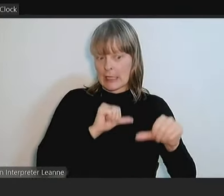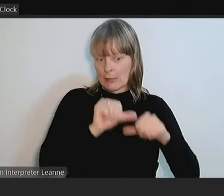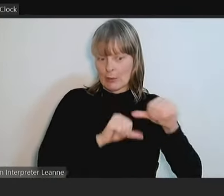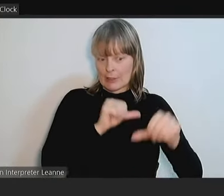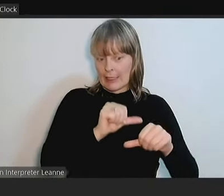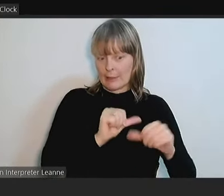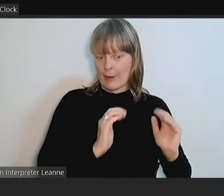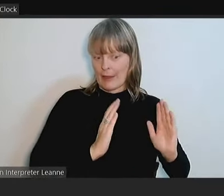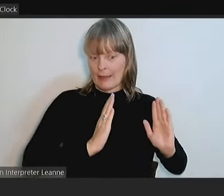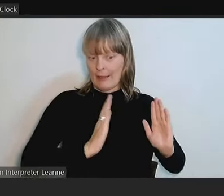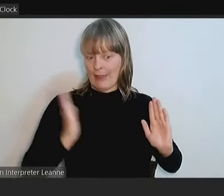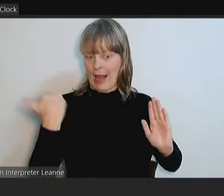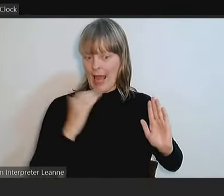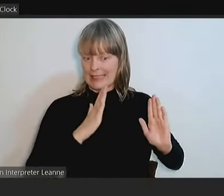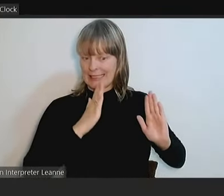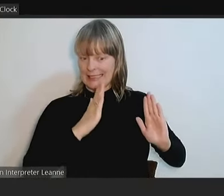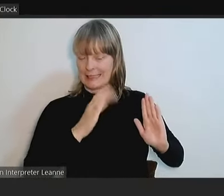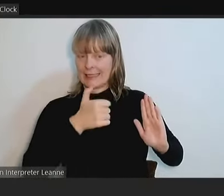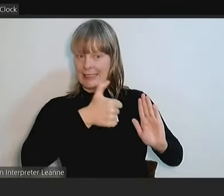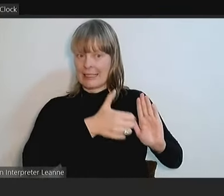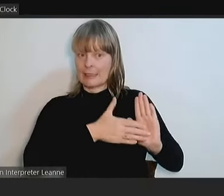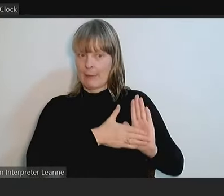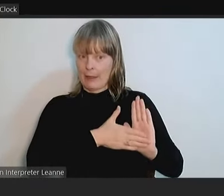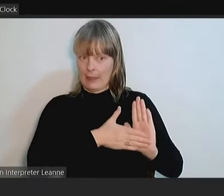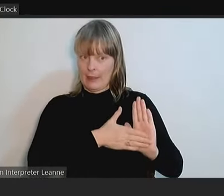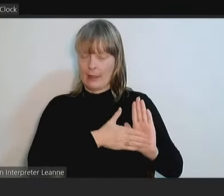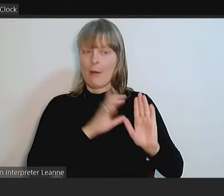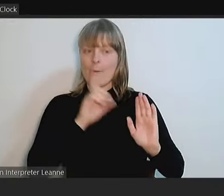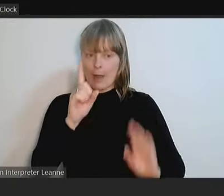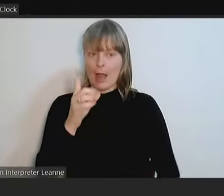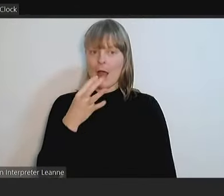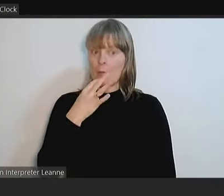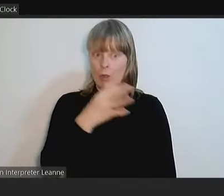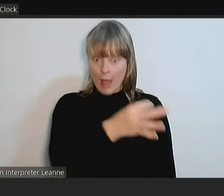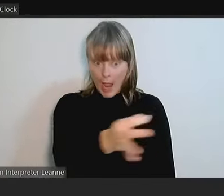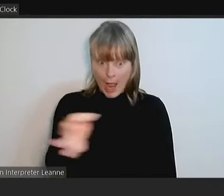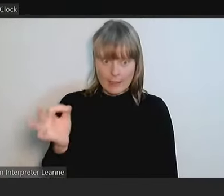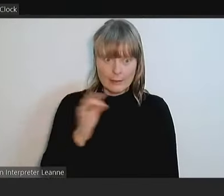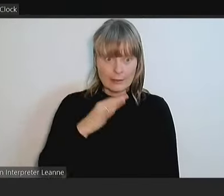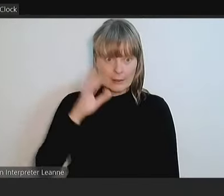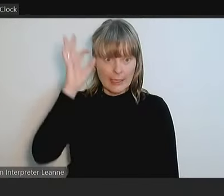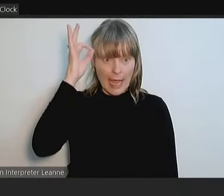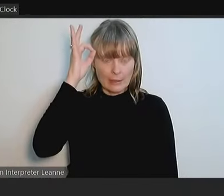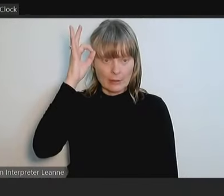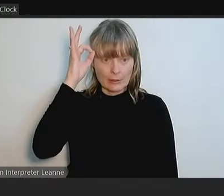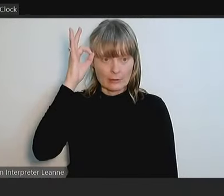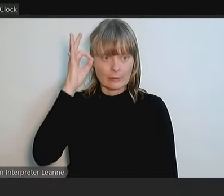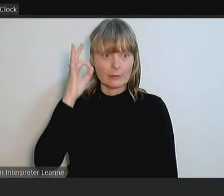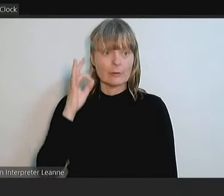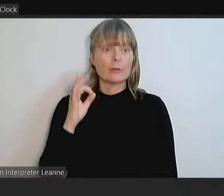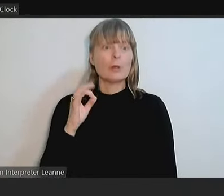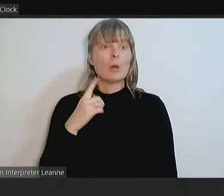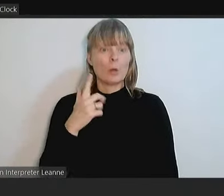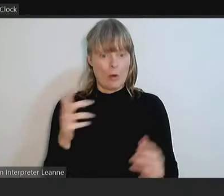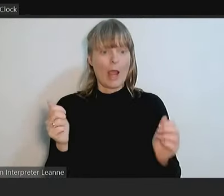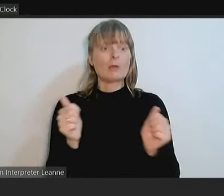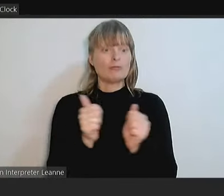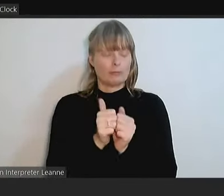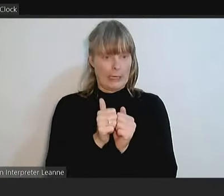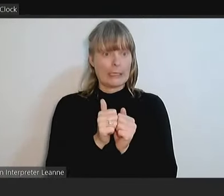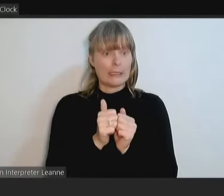But I can ask the councillors who consent in the motion amendment